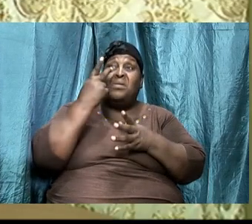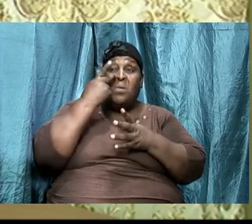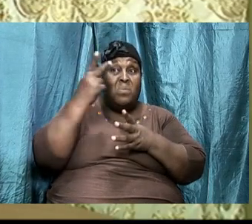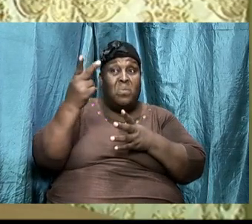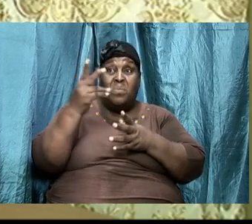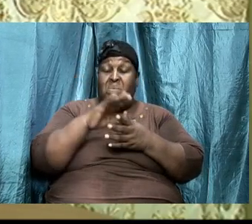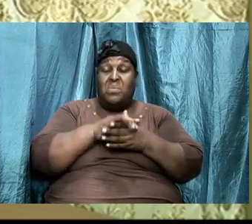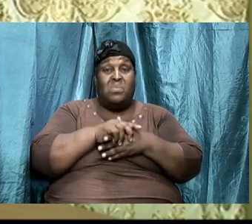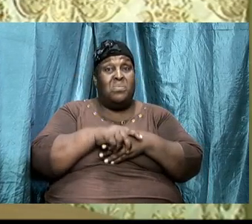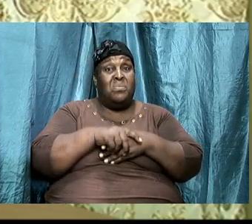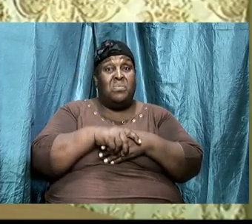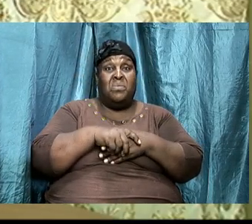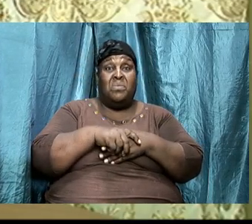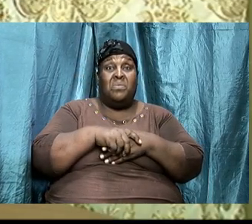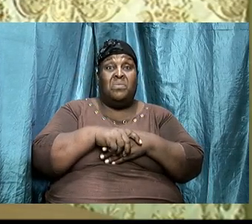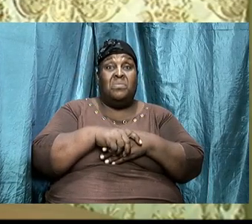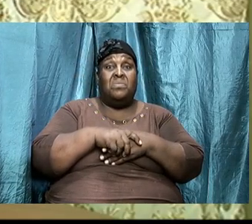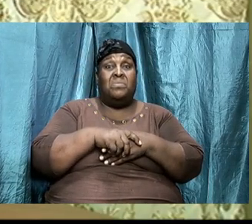all of a sudden